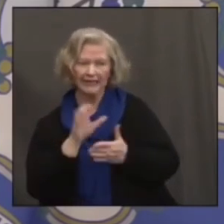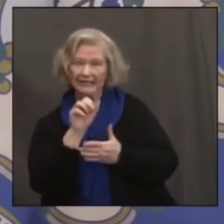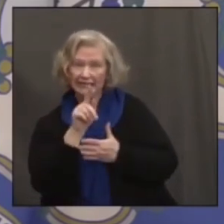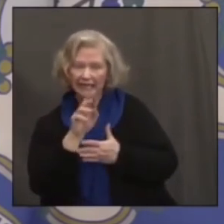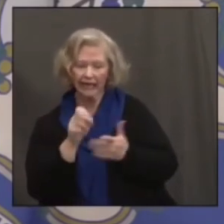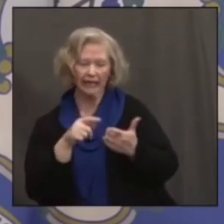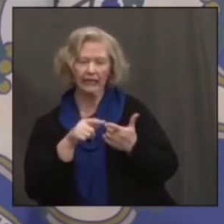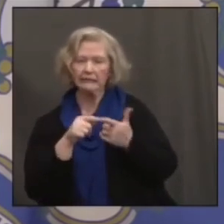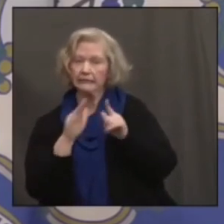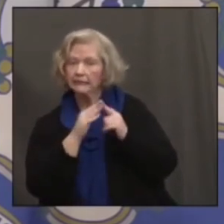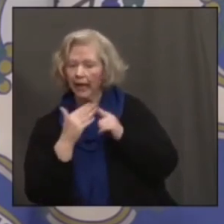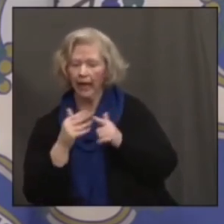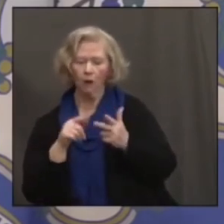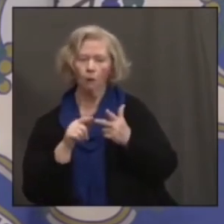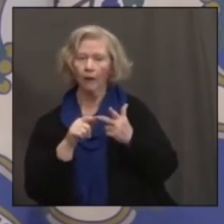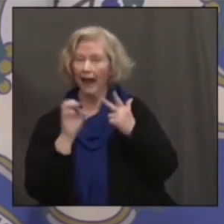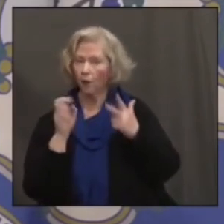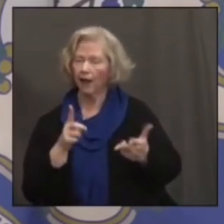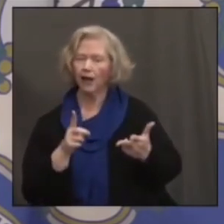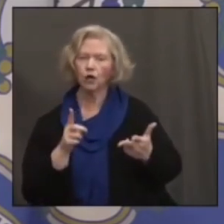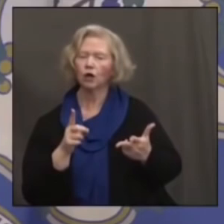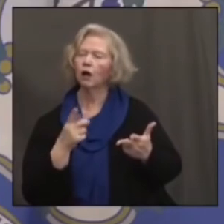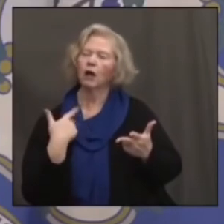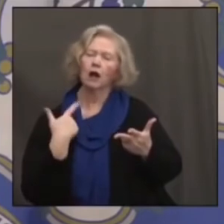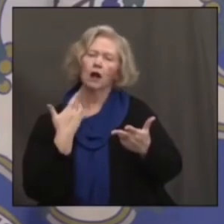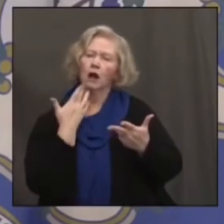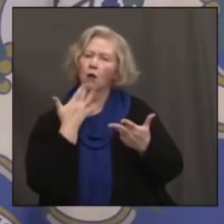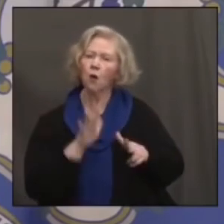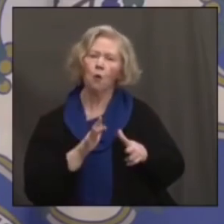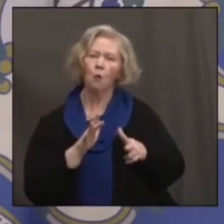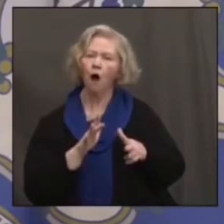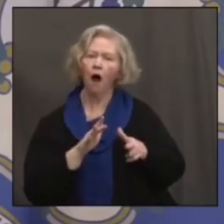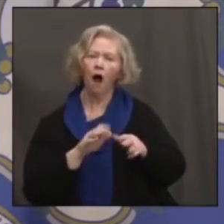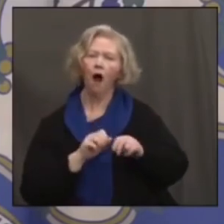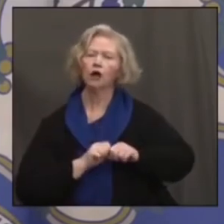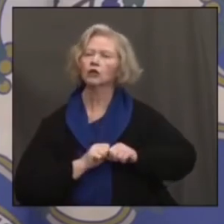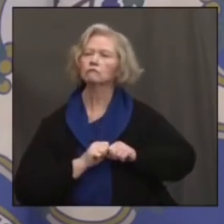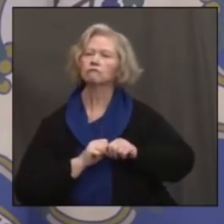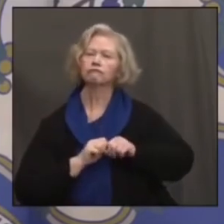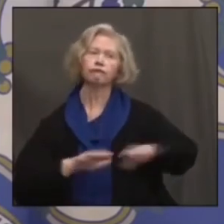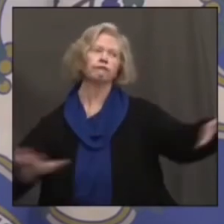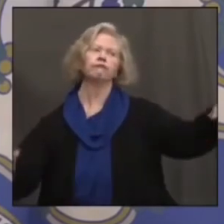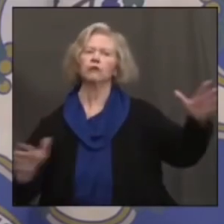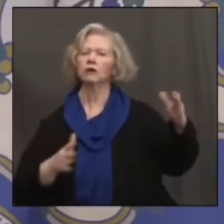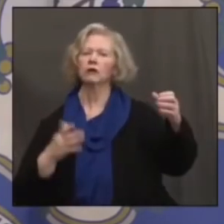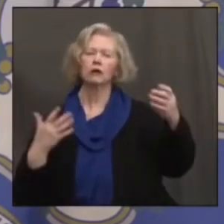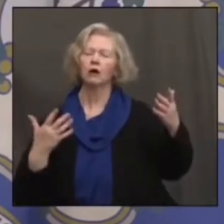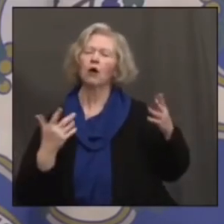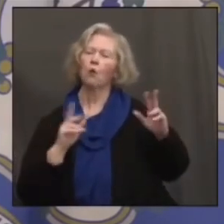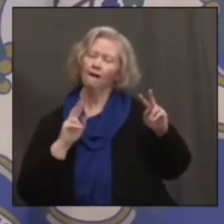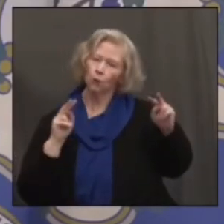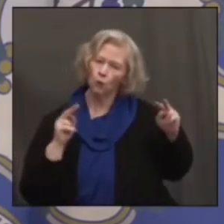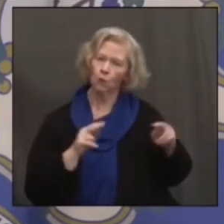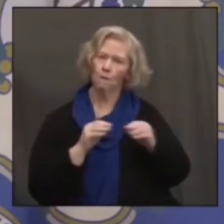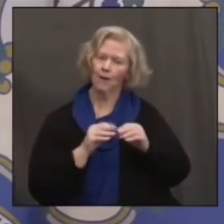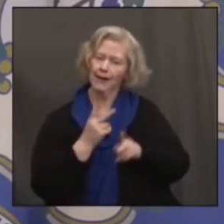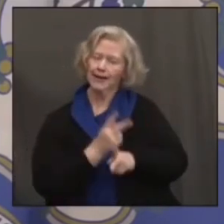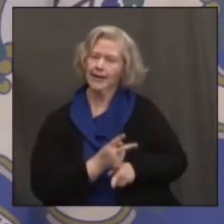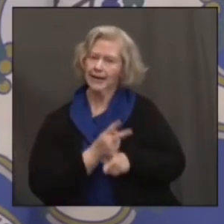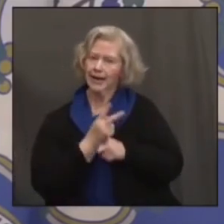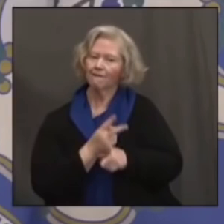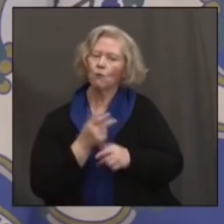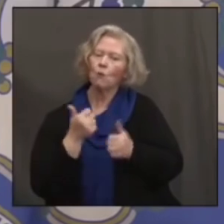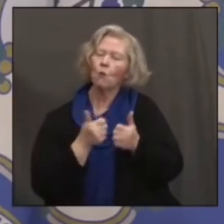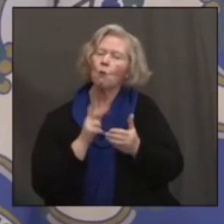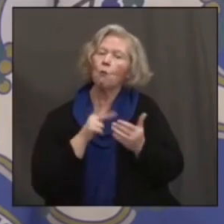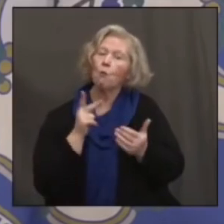for education. And let's not spread it around like peanut butter. Let's find what are the big programs you want to do that will be transformational and